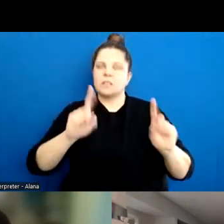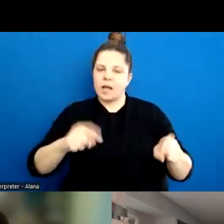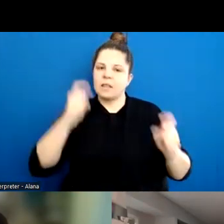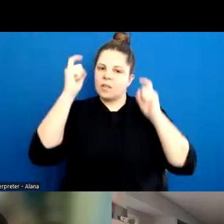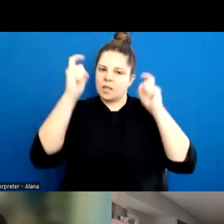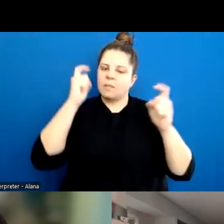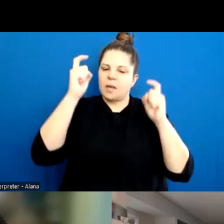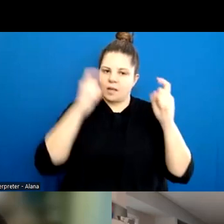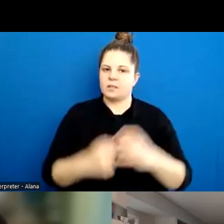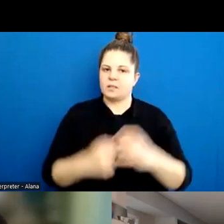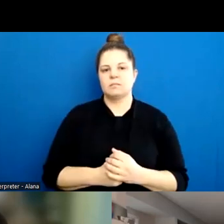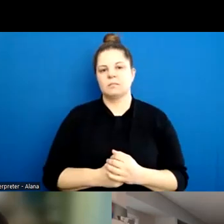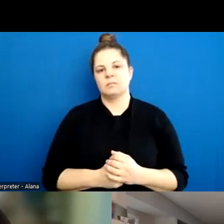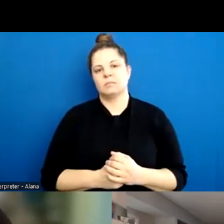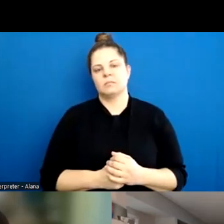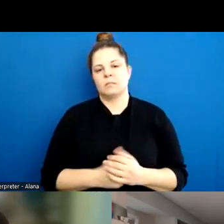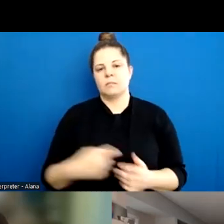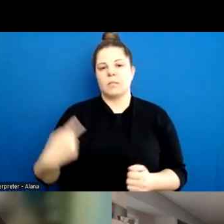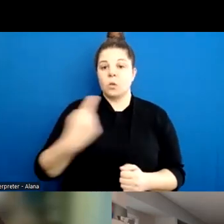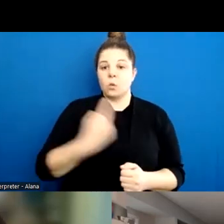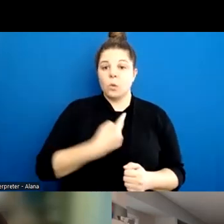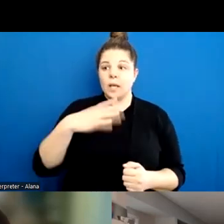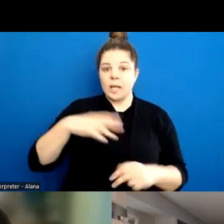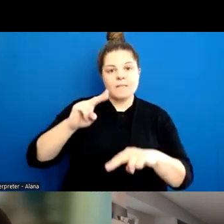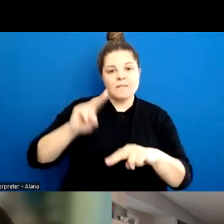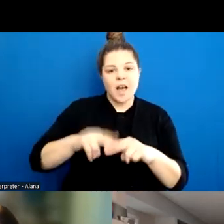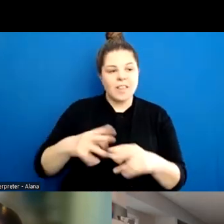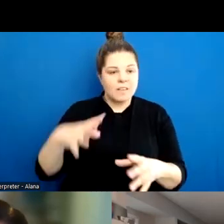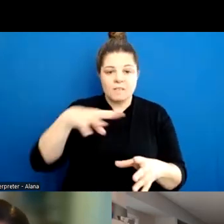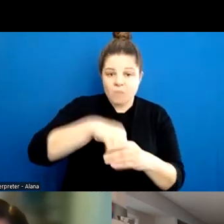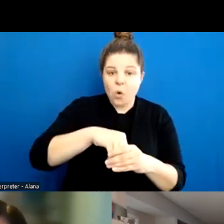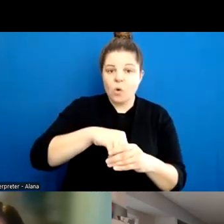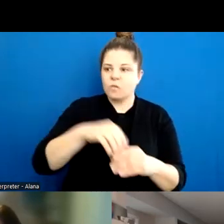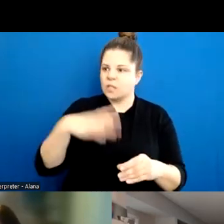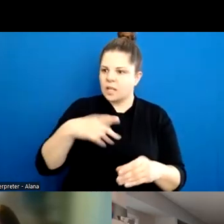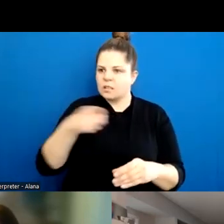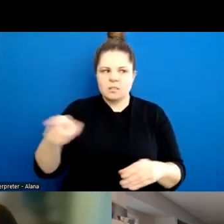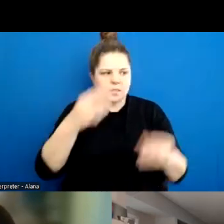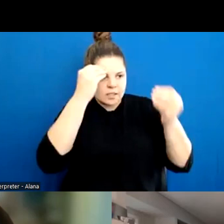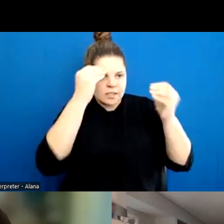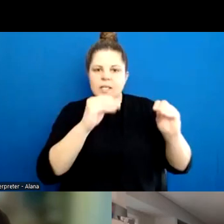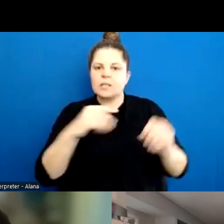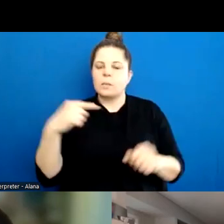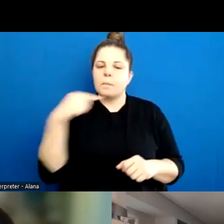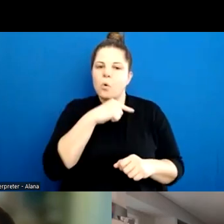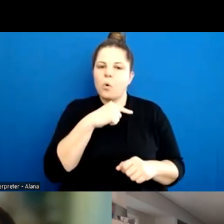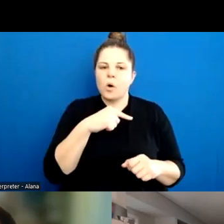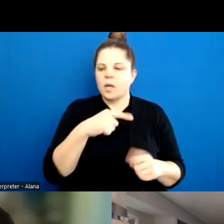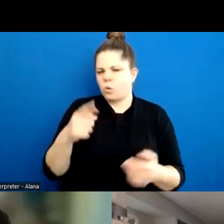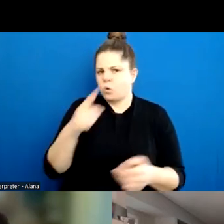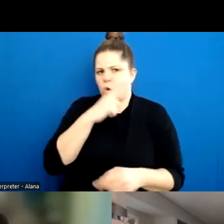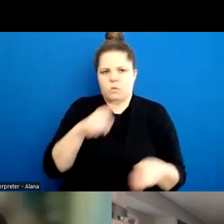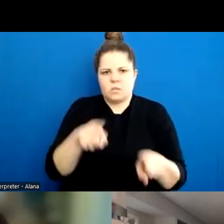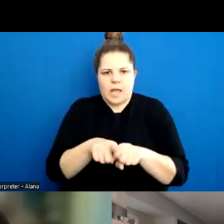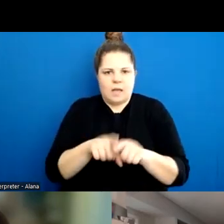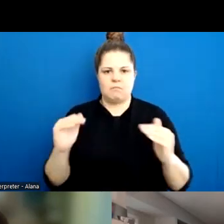we need, you know, we need fathers involved. We need to teach this to boys as much as to girls. I think